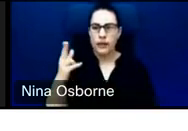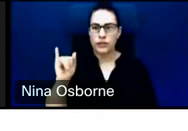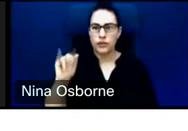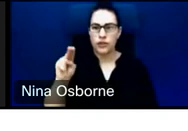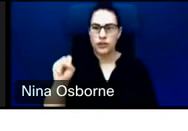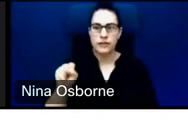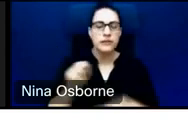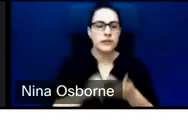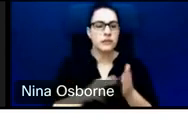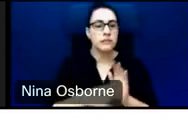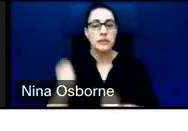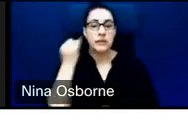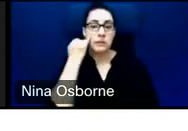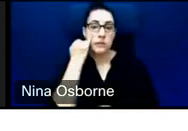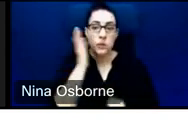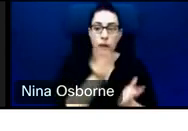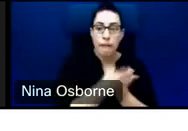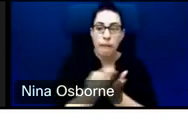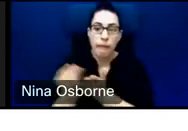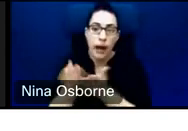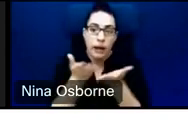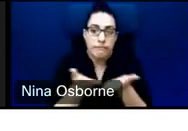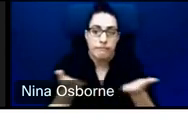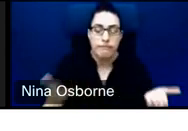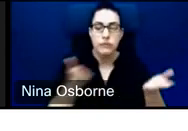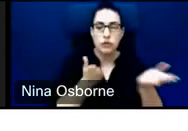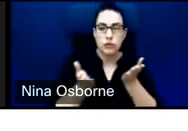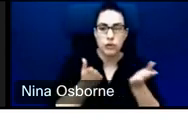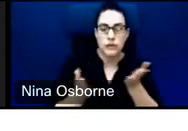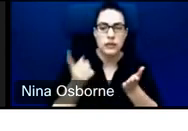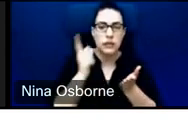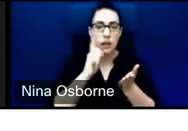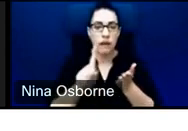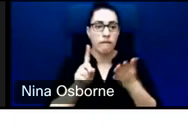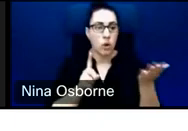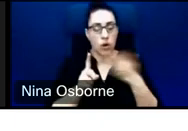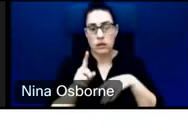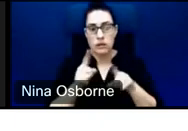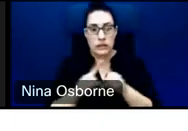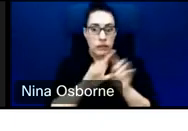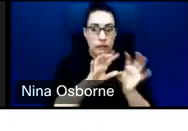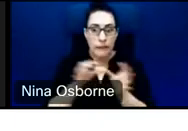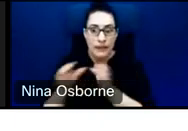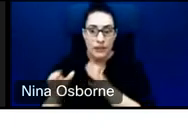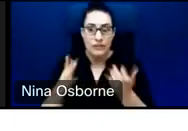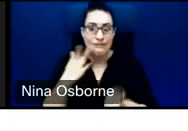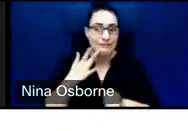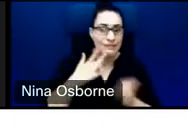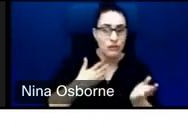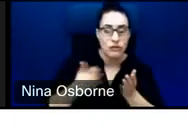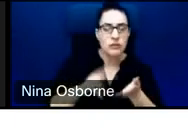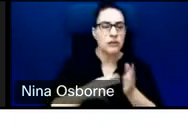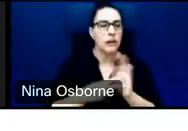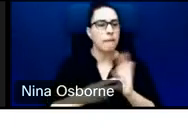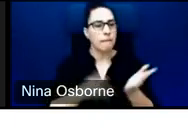if they're going to be procuring goods and services from underrepresented populations. And so that also can be awarded